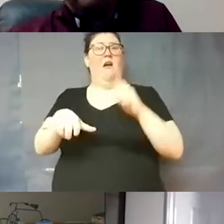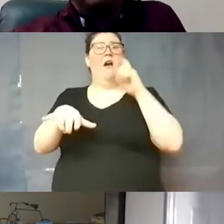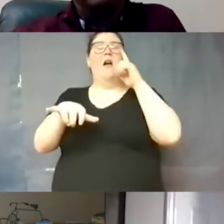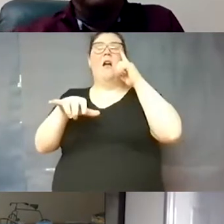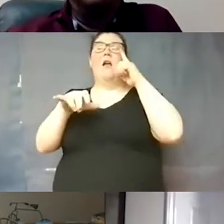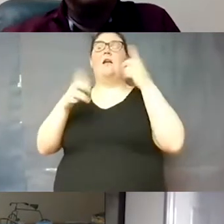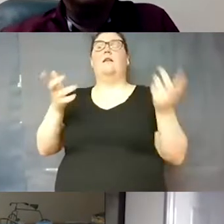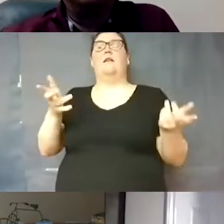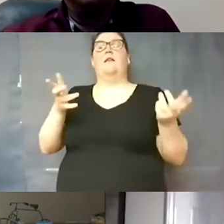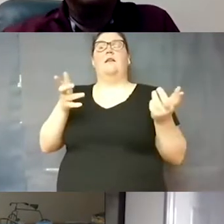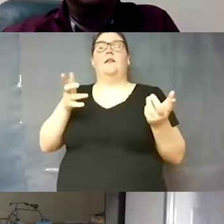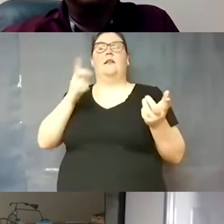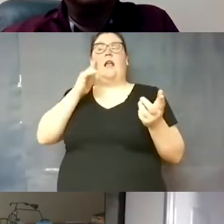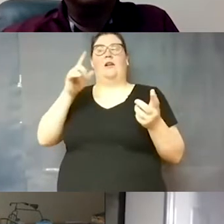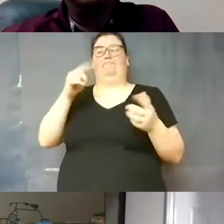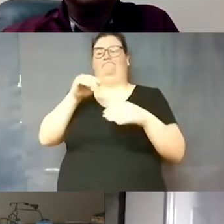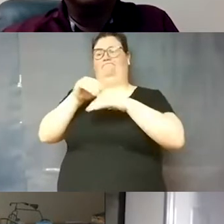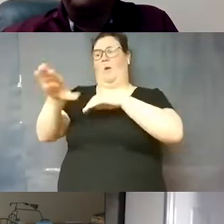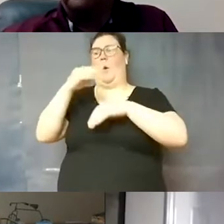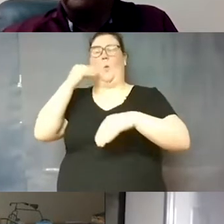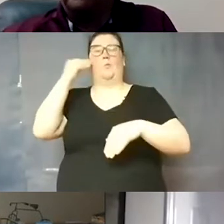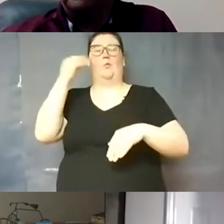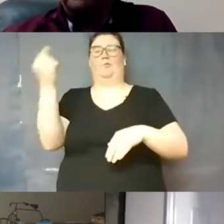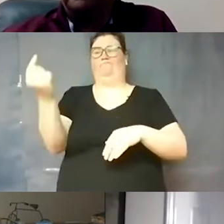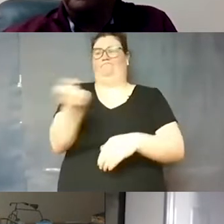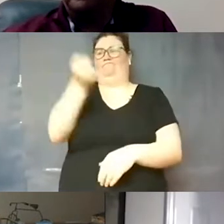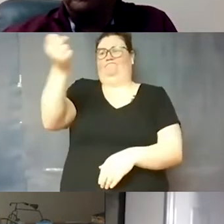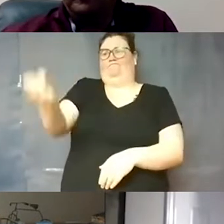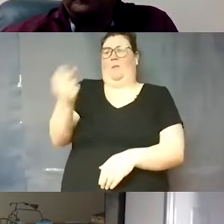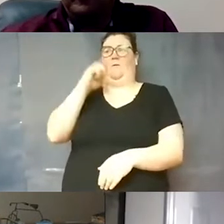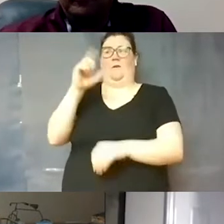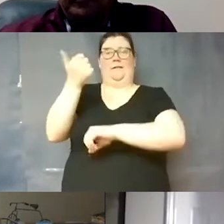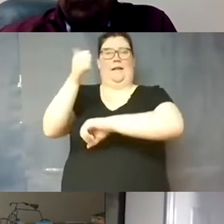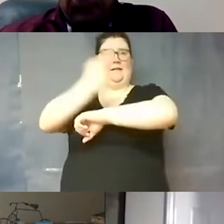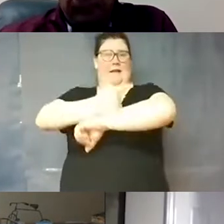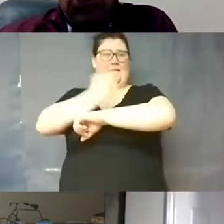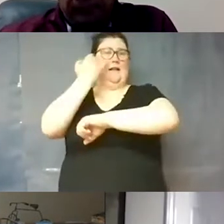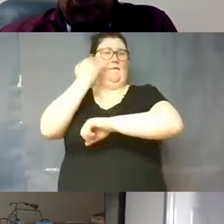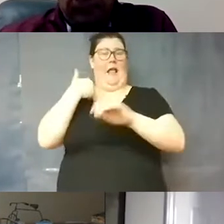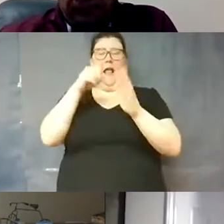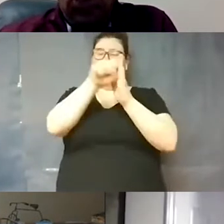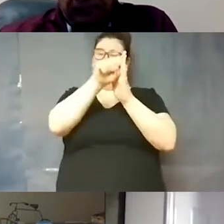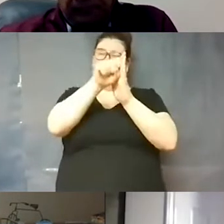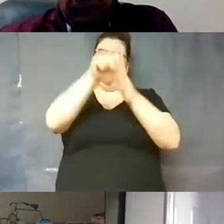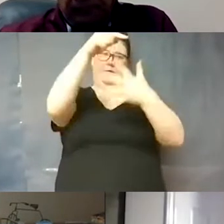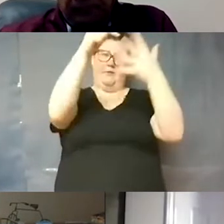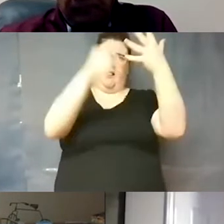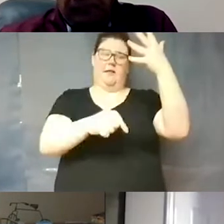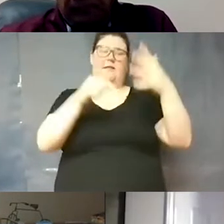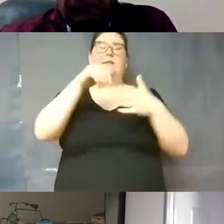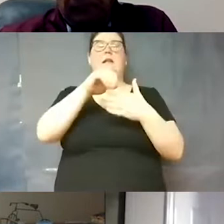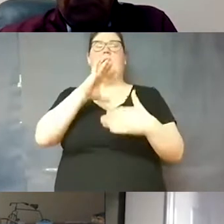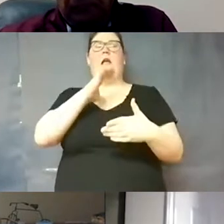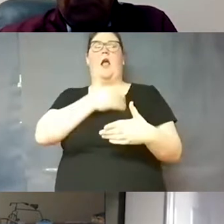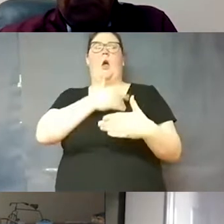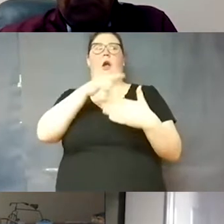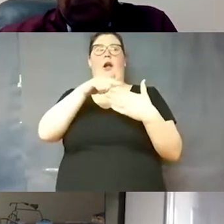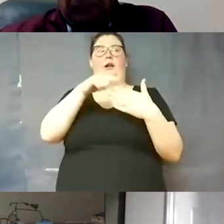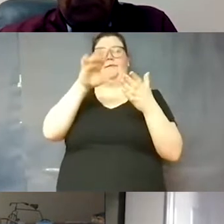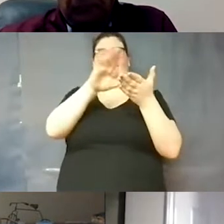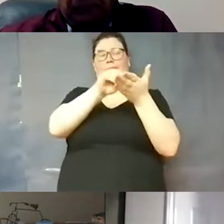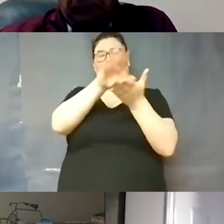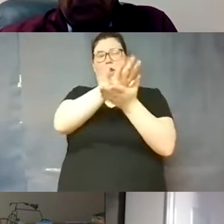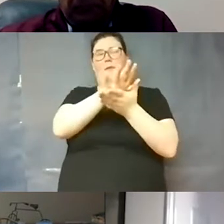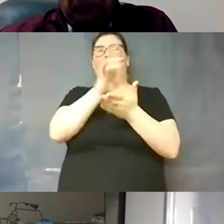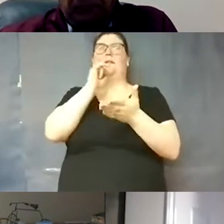they're they're sent home to isolate for 10 days if they have any of the symptoms that are listed in all of our reimagining documents anyway it's widely